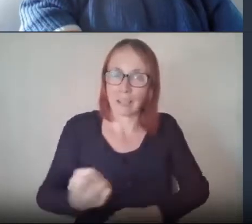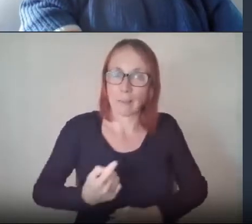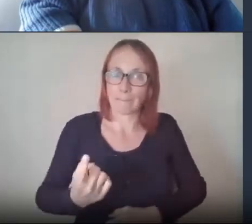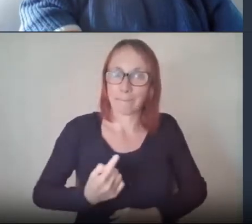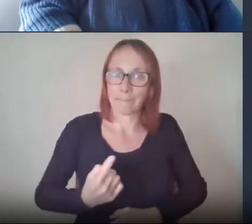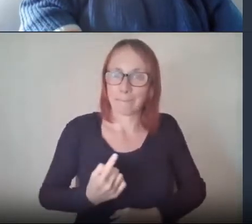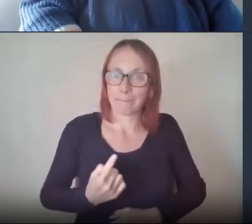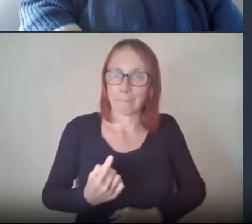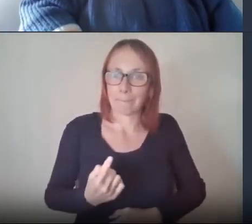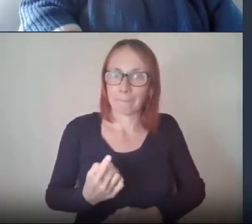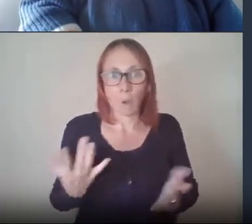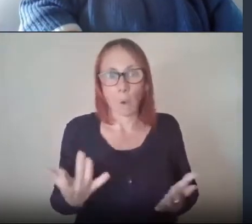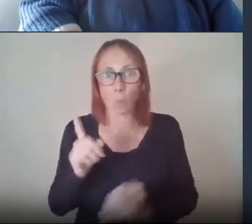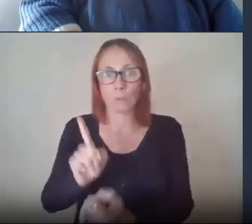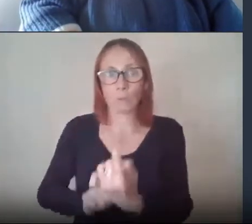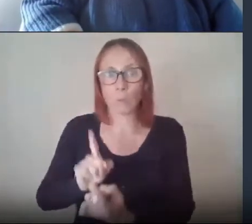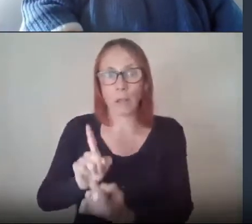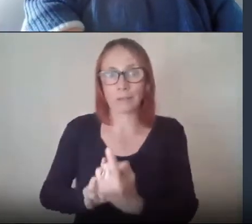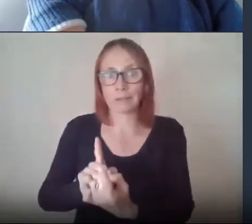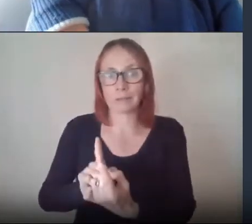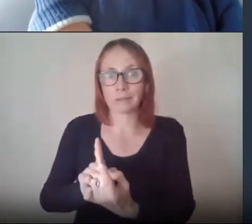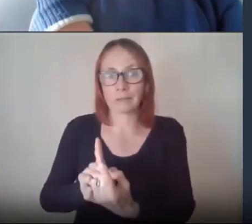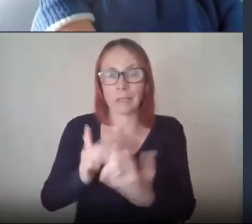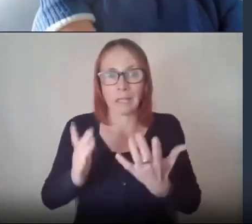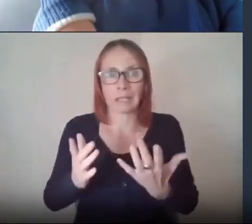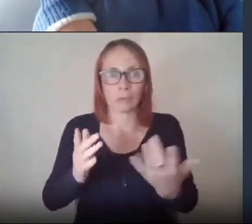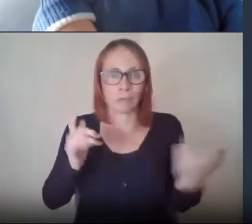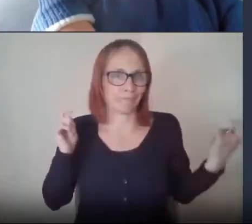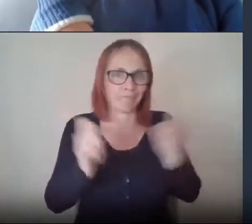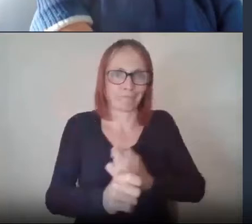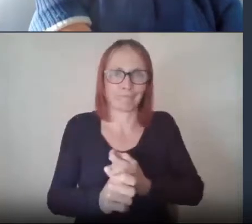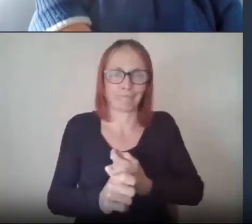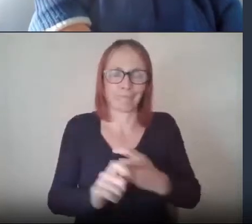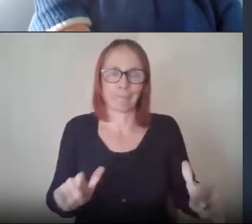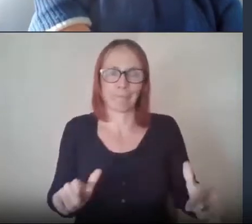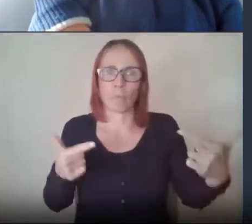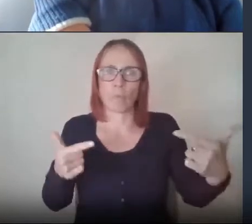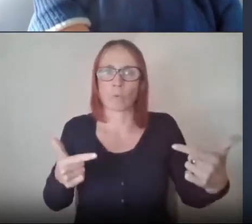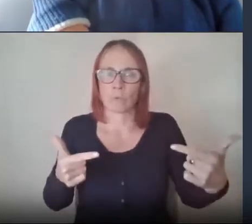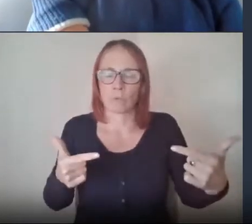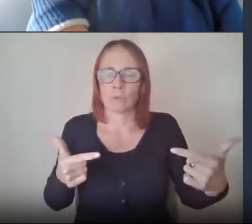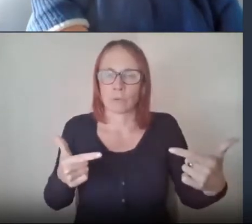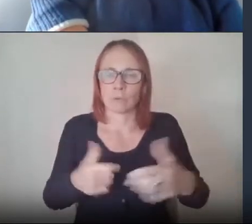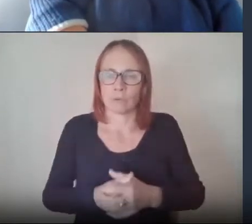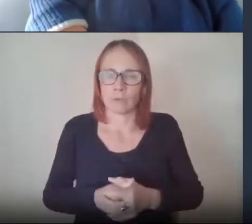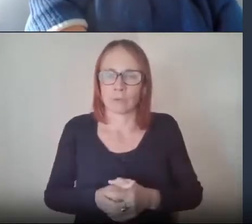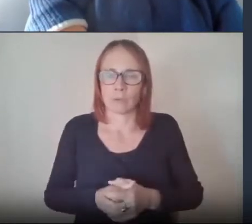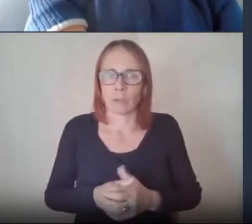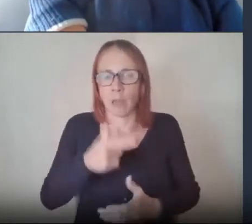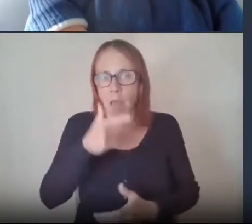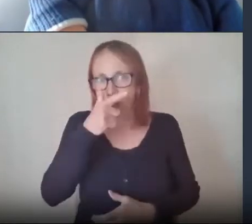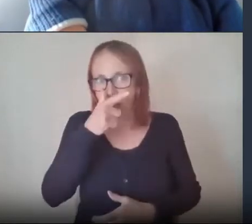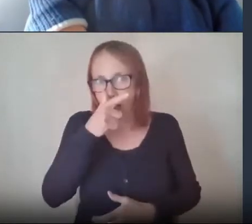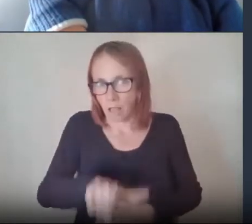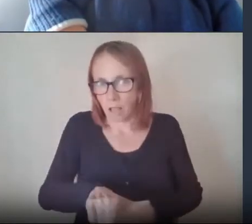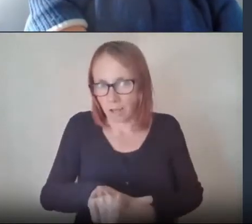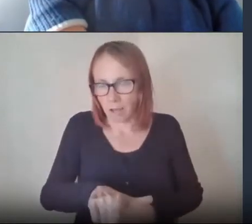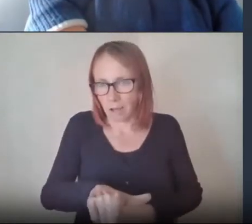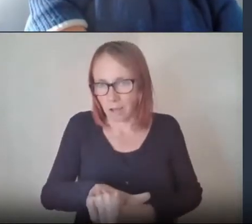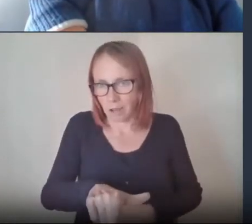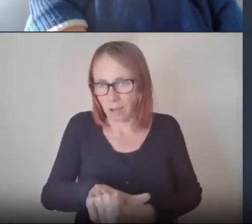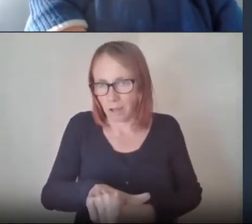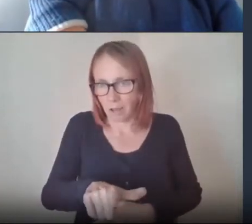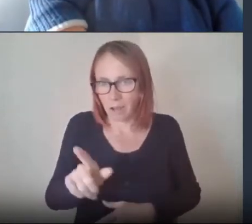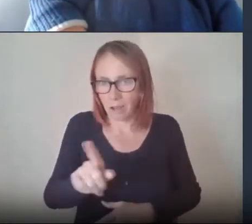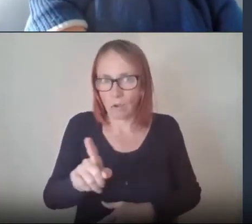one-to-one support to remote working and luckily and i say luckily um we